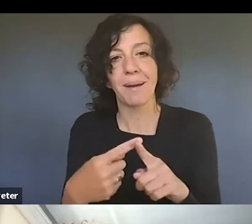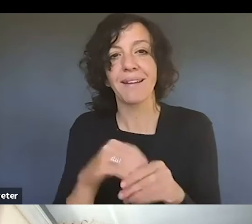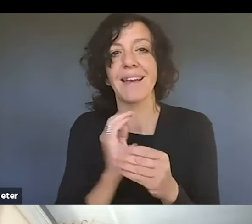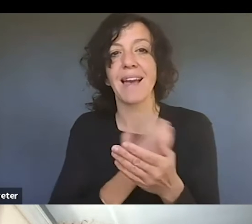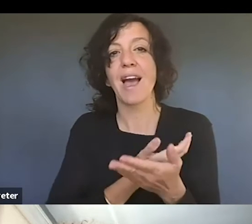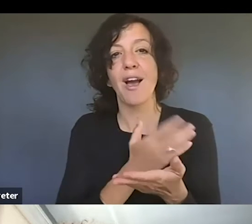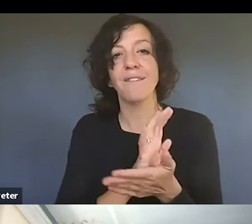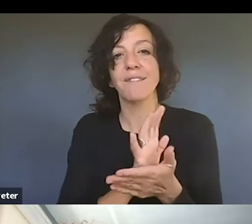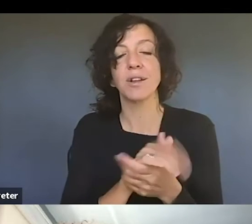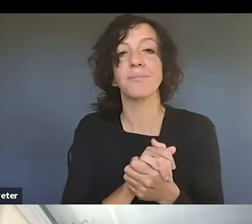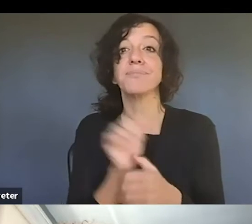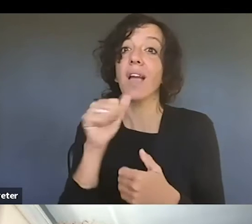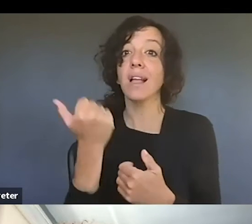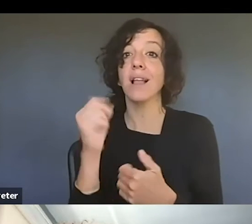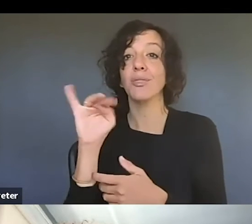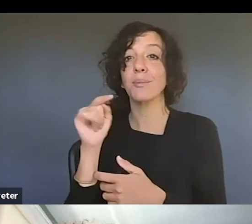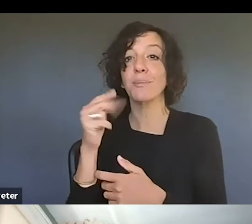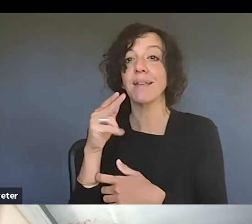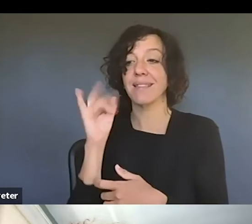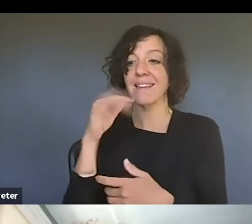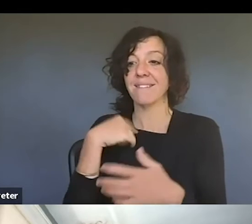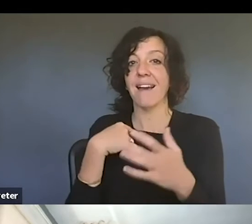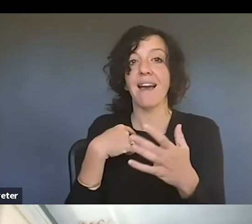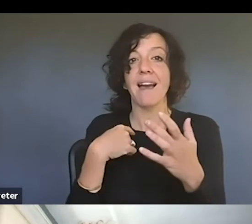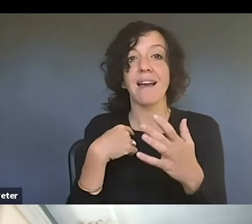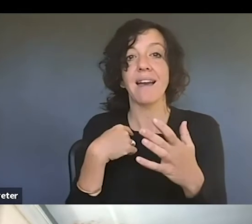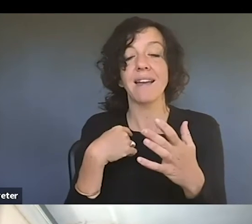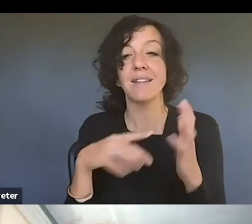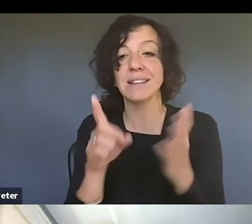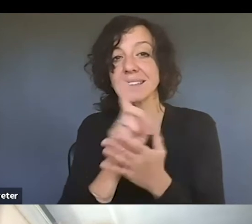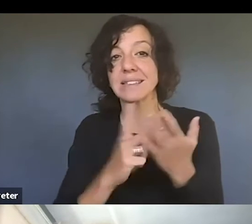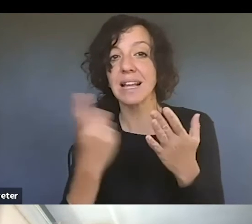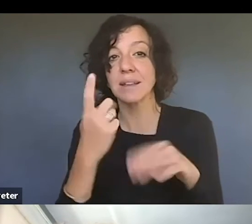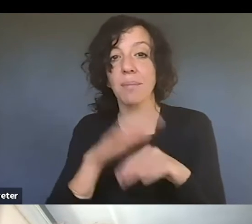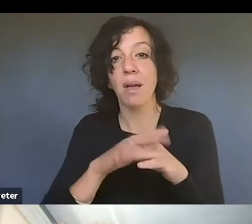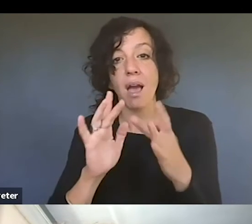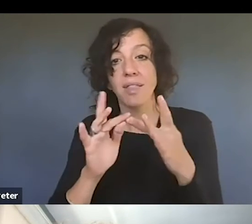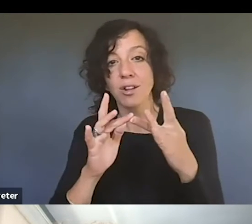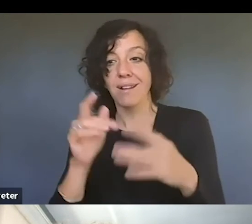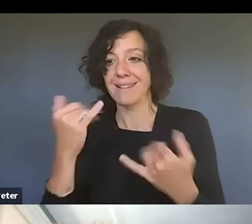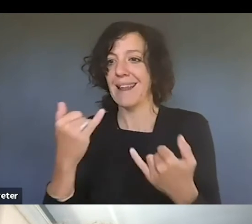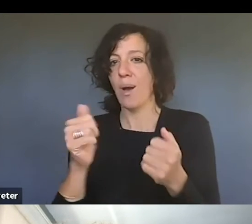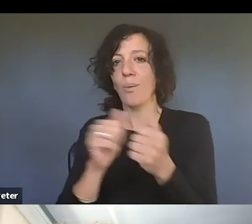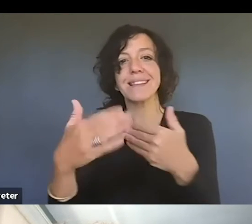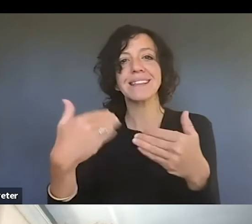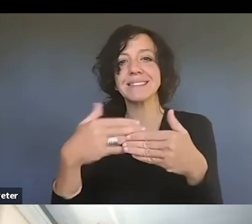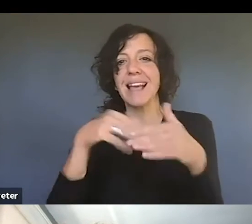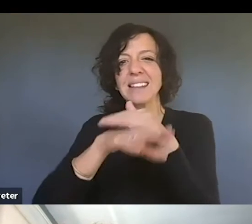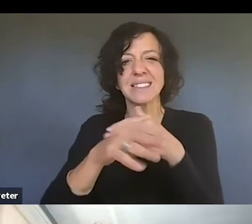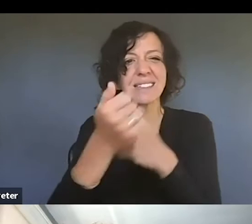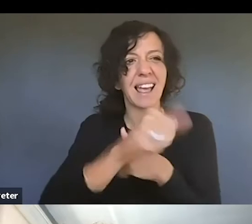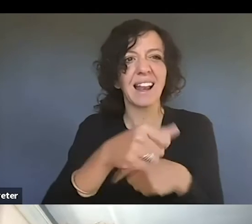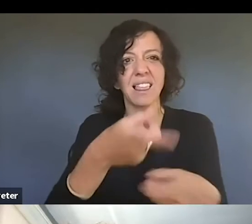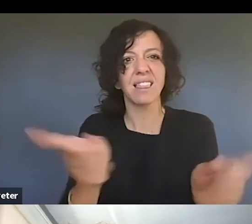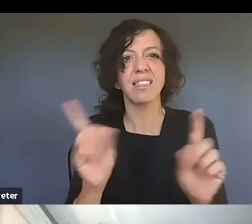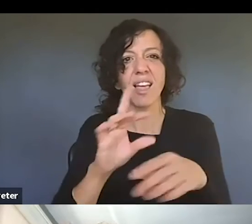just find something on the internet, now with our digital age and our ease of access to information and content, a lot of people